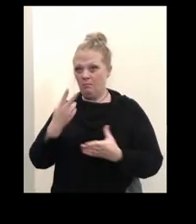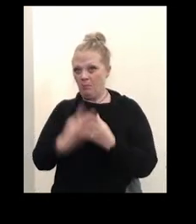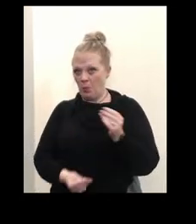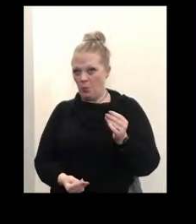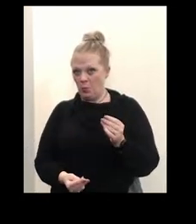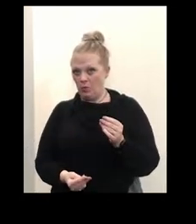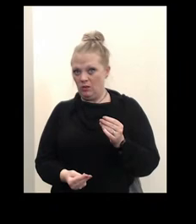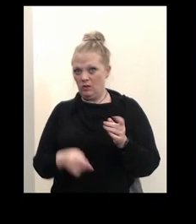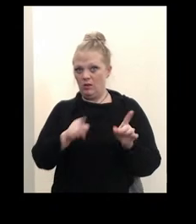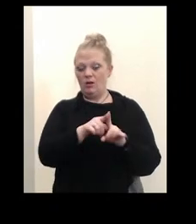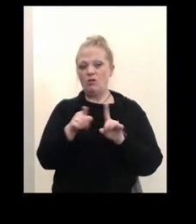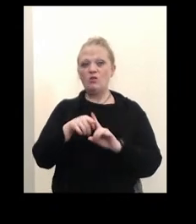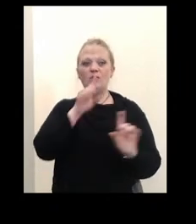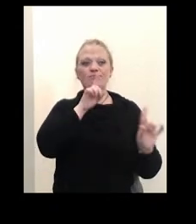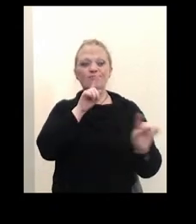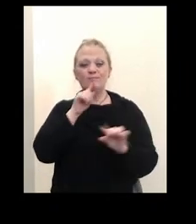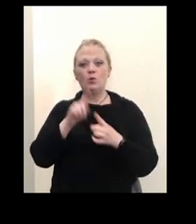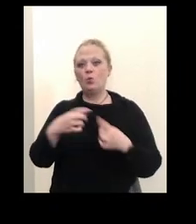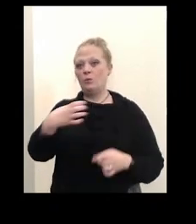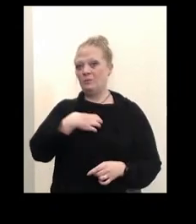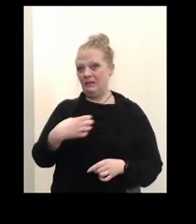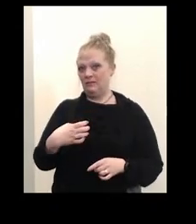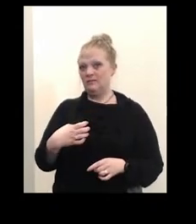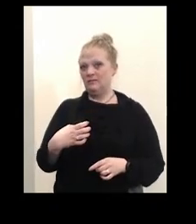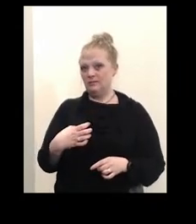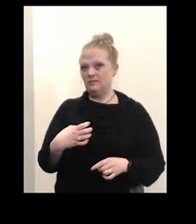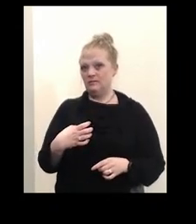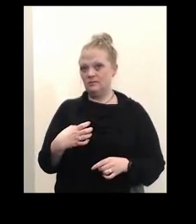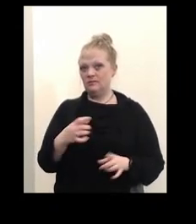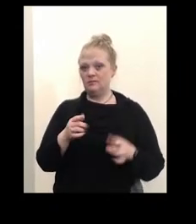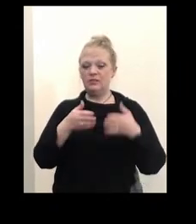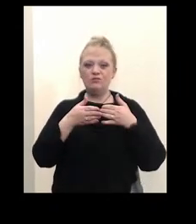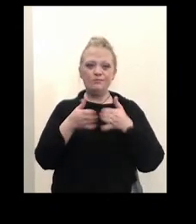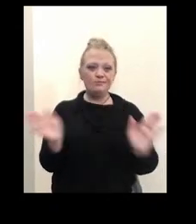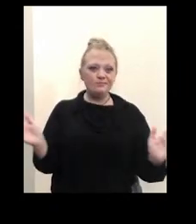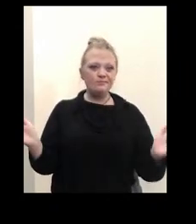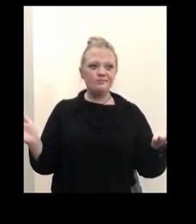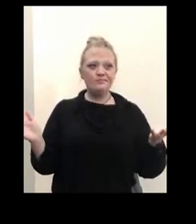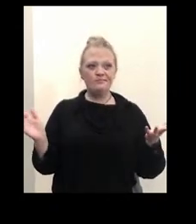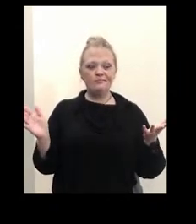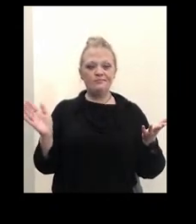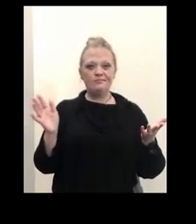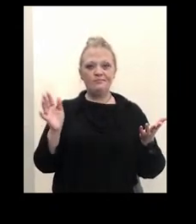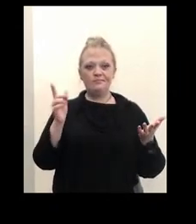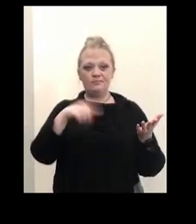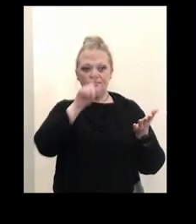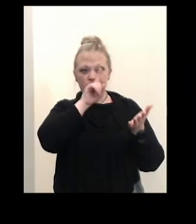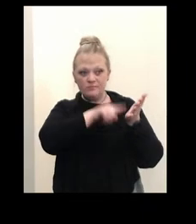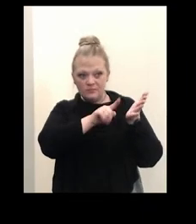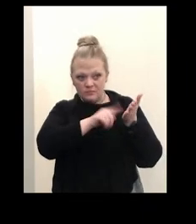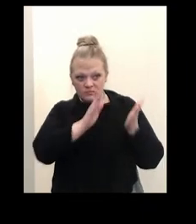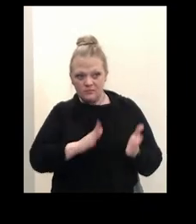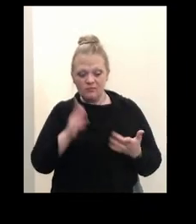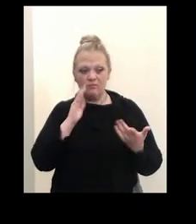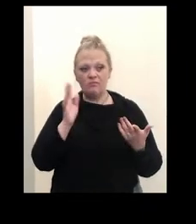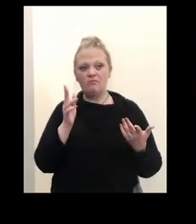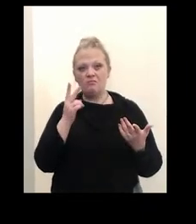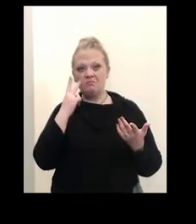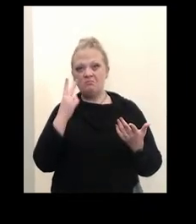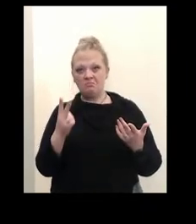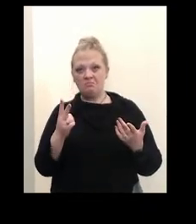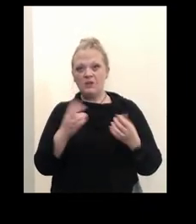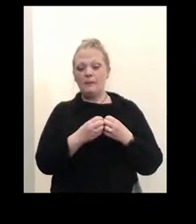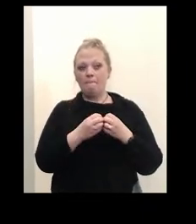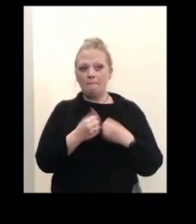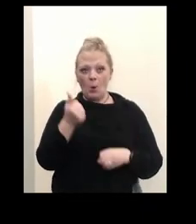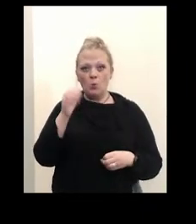they've been responding to complaints about masking. But you know, in general, our sanitarians have told me that they found that like most Erie County residents,